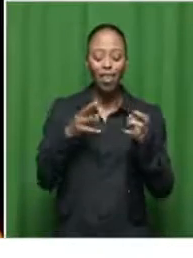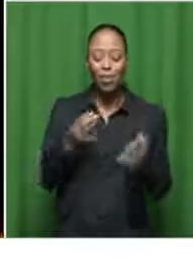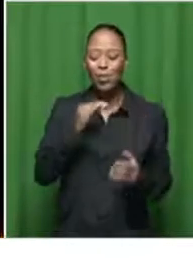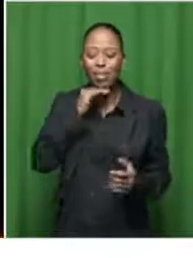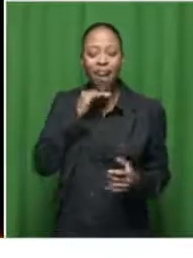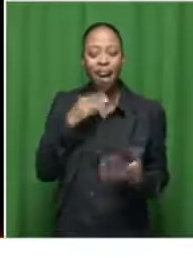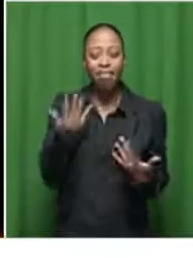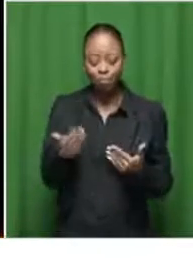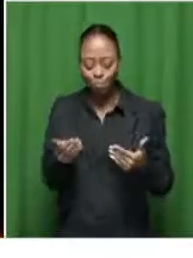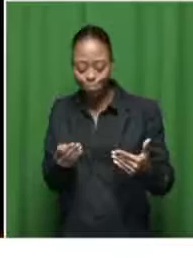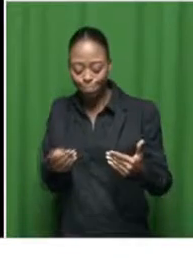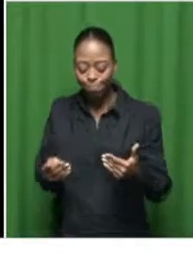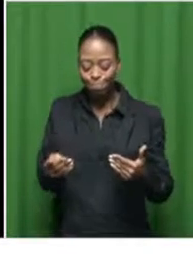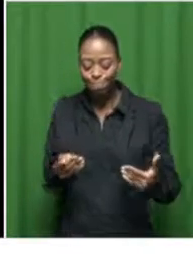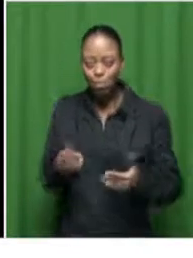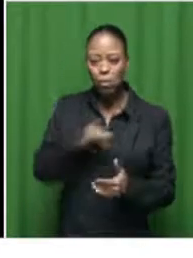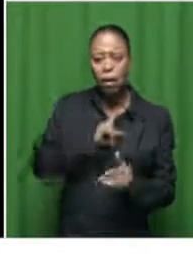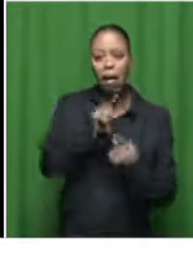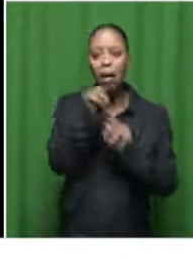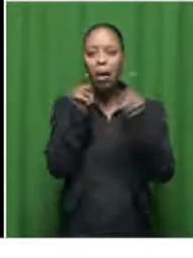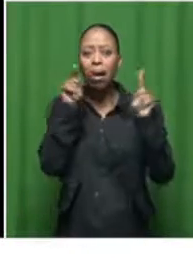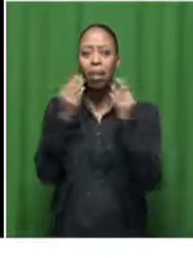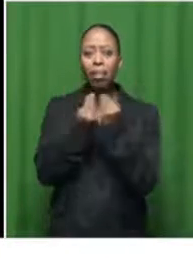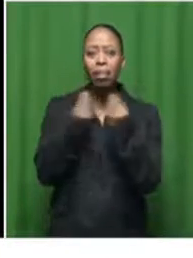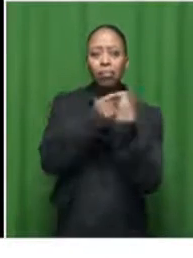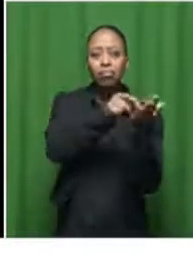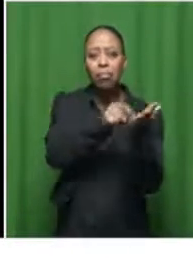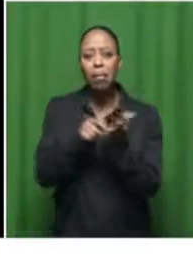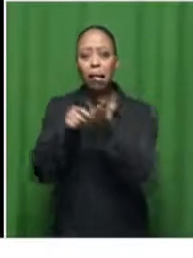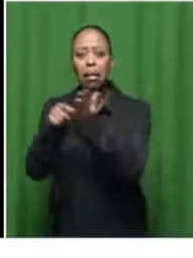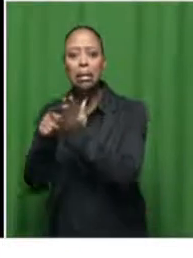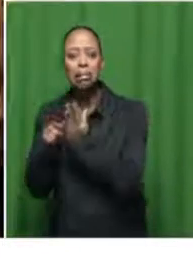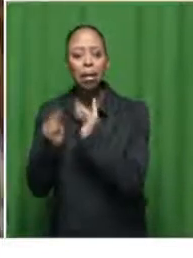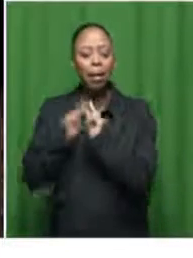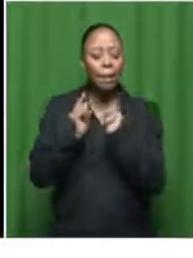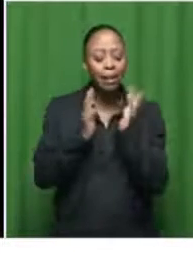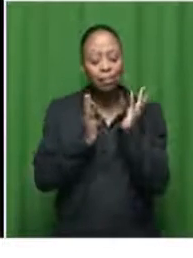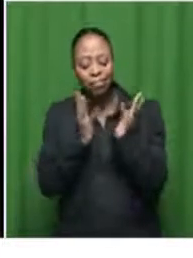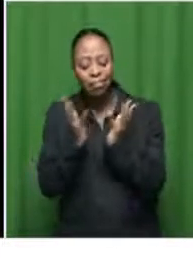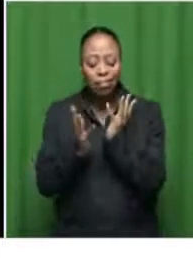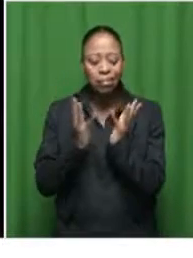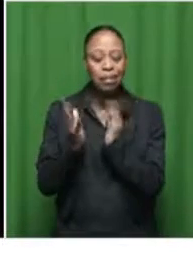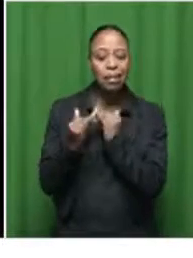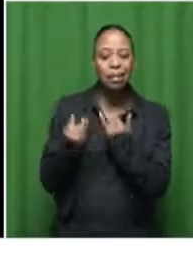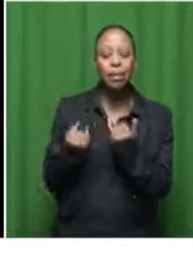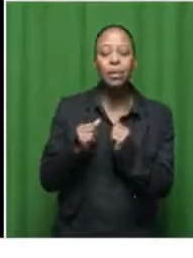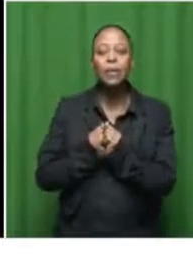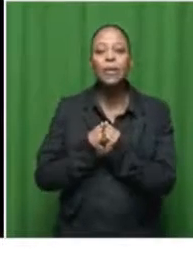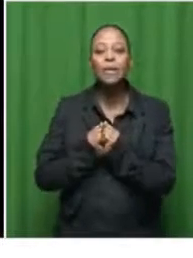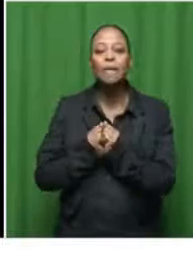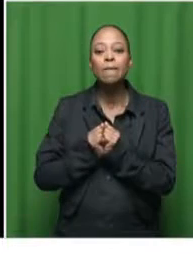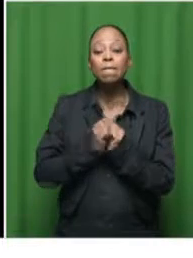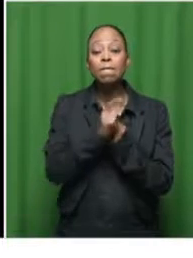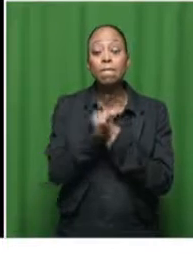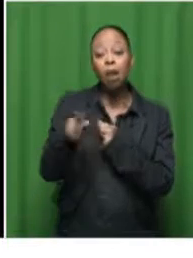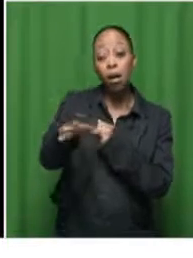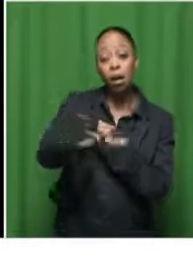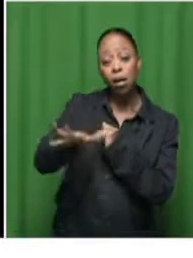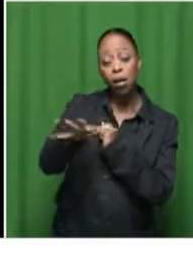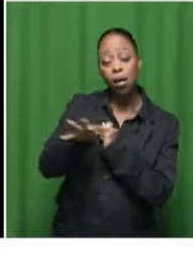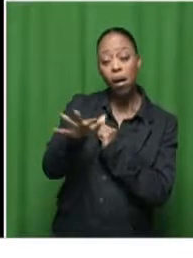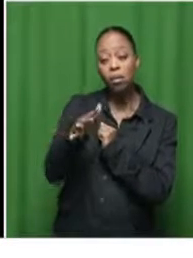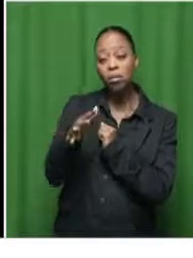there you know competing priorities in so many areas but also we're just talking off air that you know these areas are very